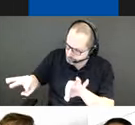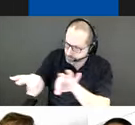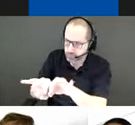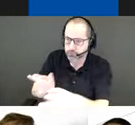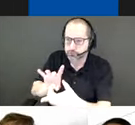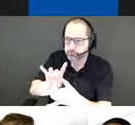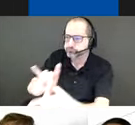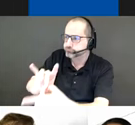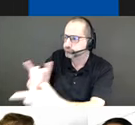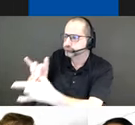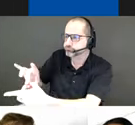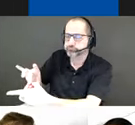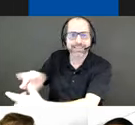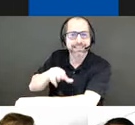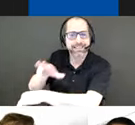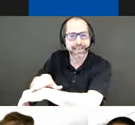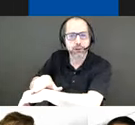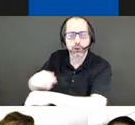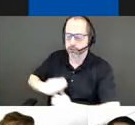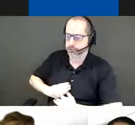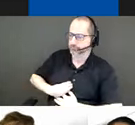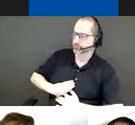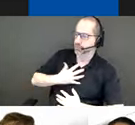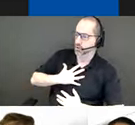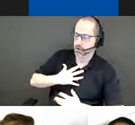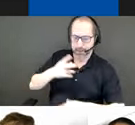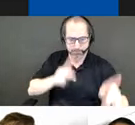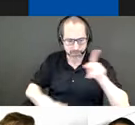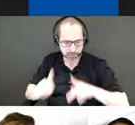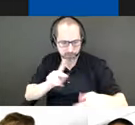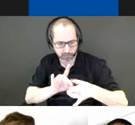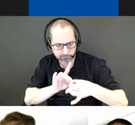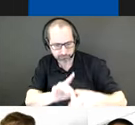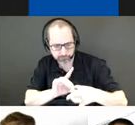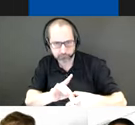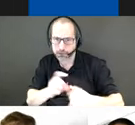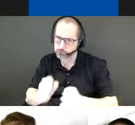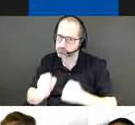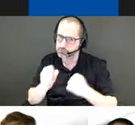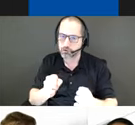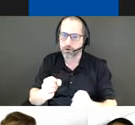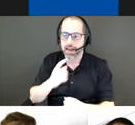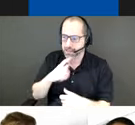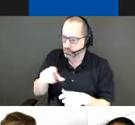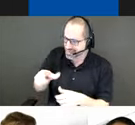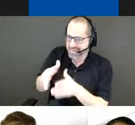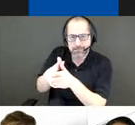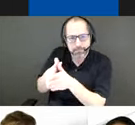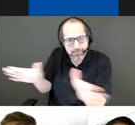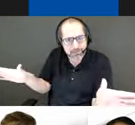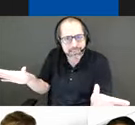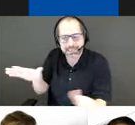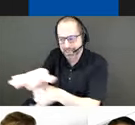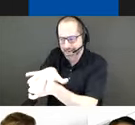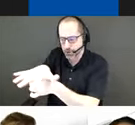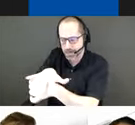restorative power of nature, the strength of community ties, and the need for public space to enable these connections and conversations to